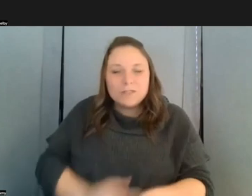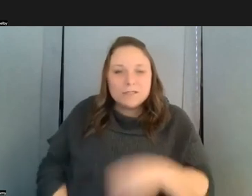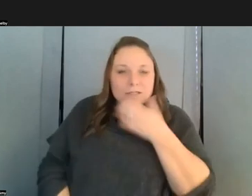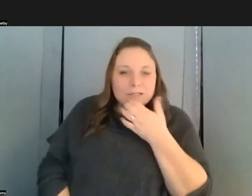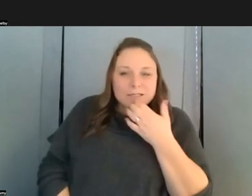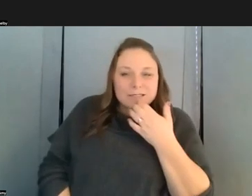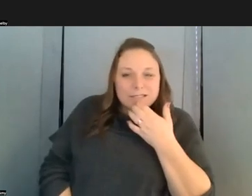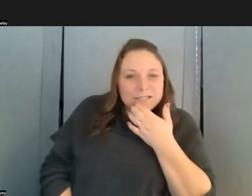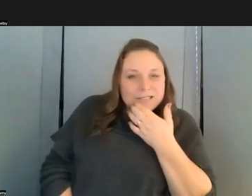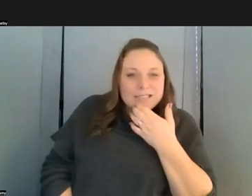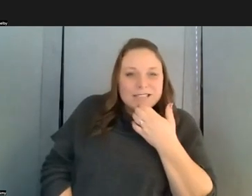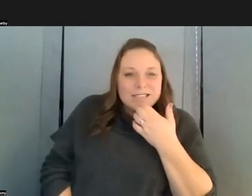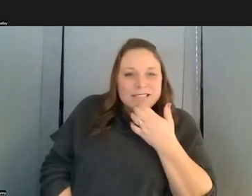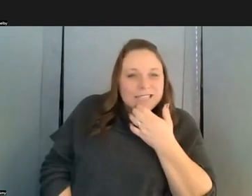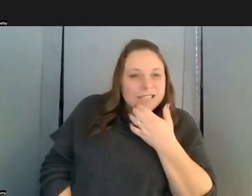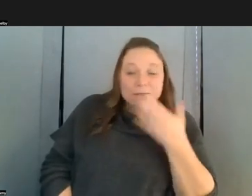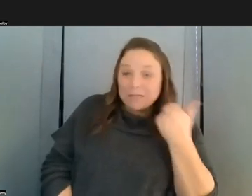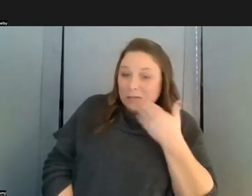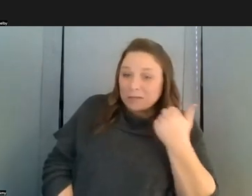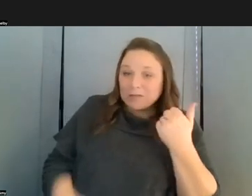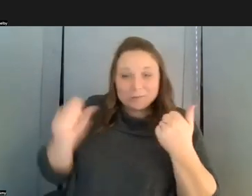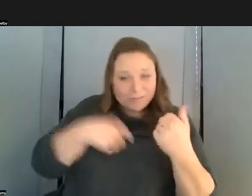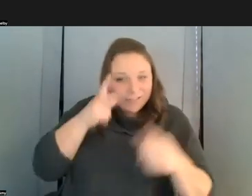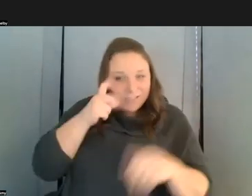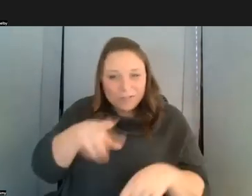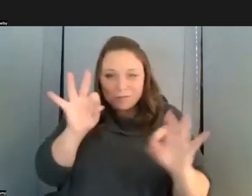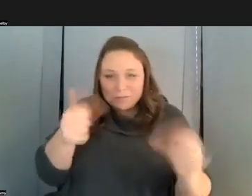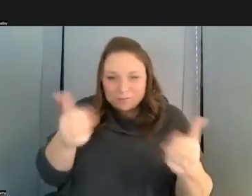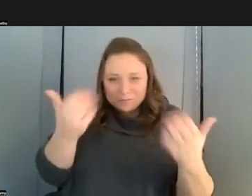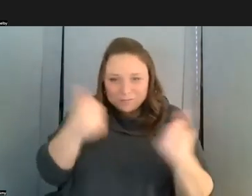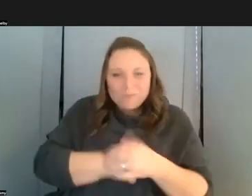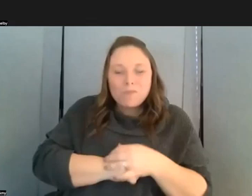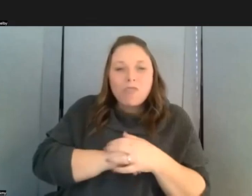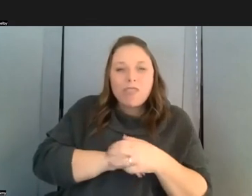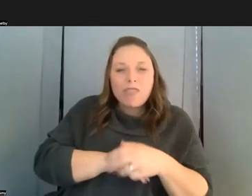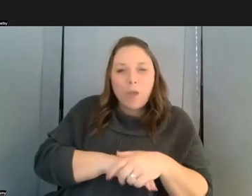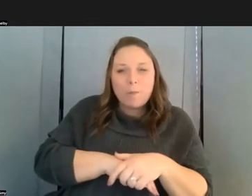um and if you are not on that better i can hear you sounds great thank you that's better that's better